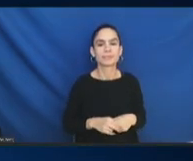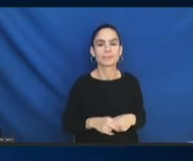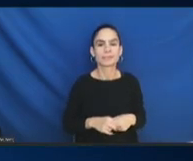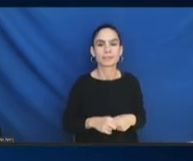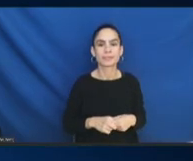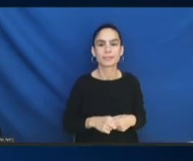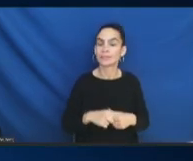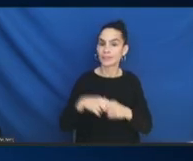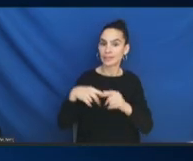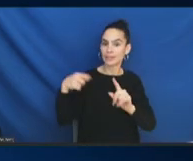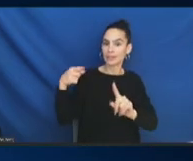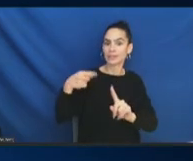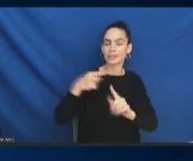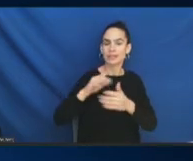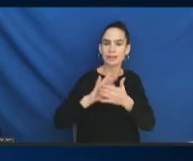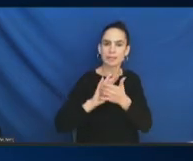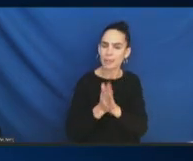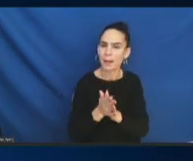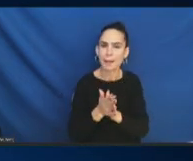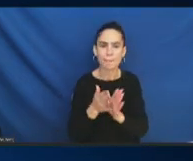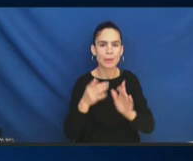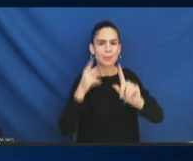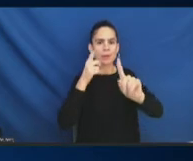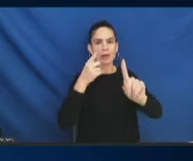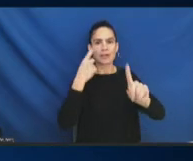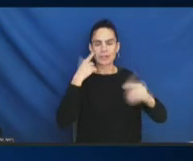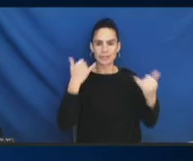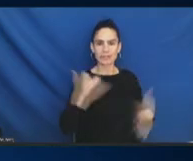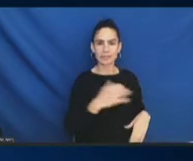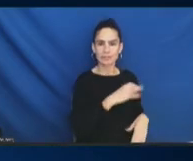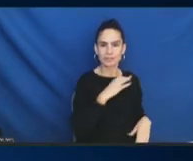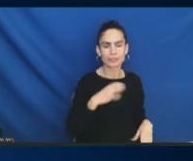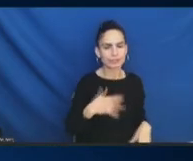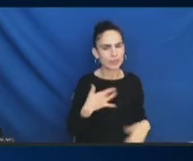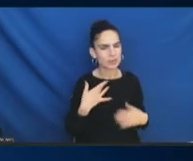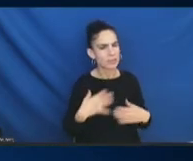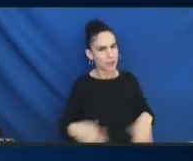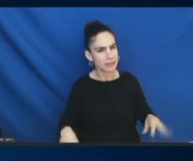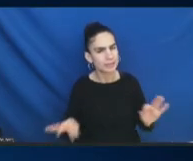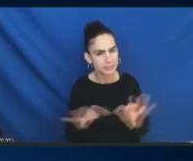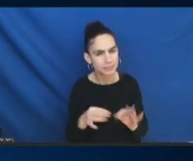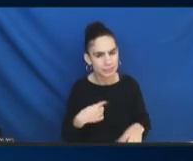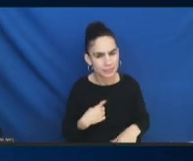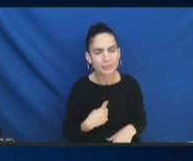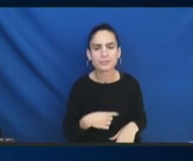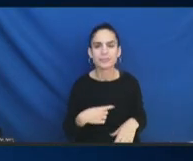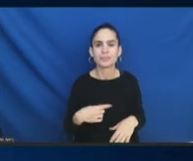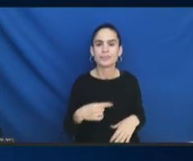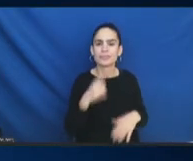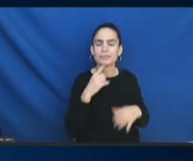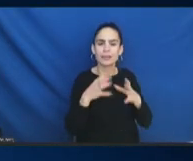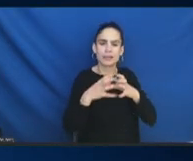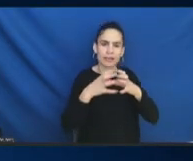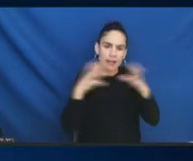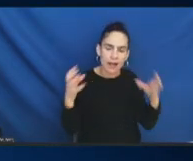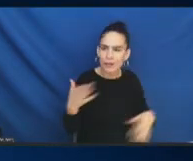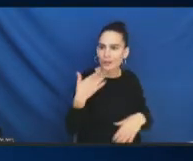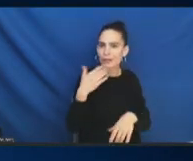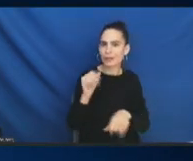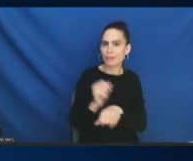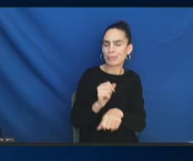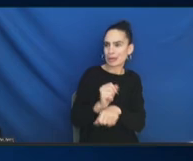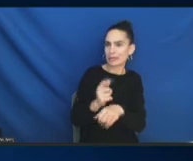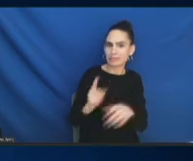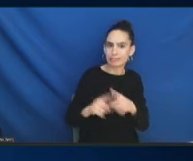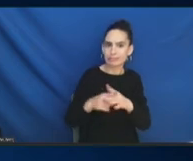really important. And I just think there's so much good work that's happening and progress that's been made that people don't